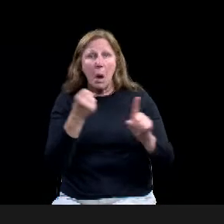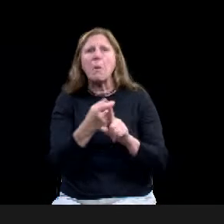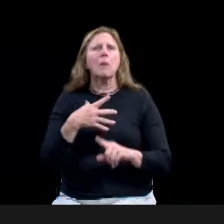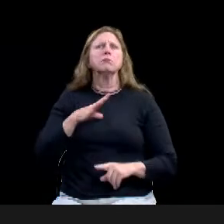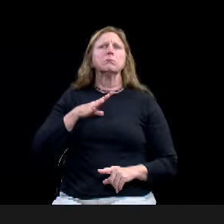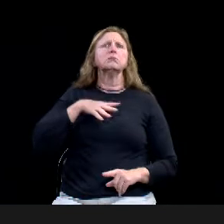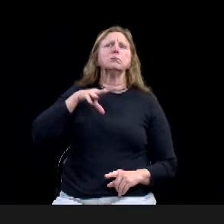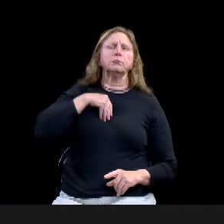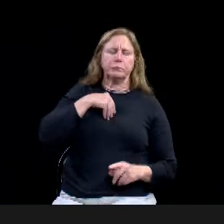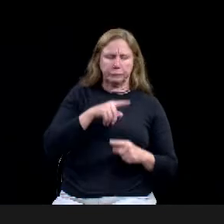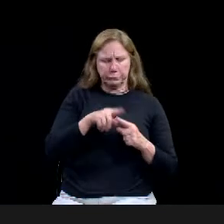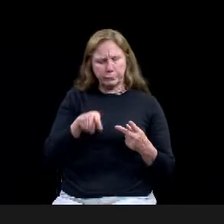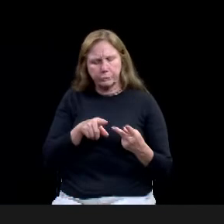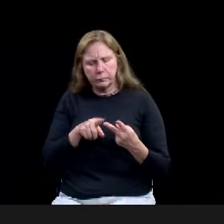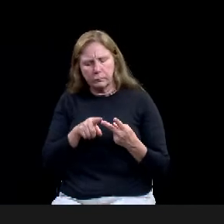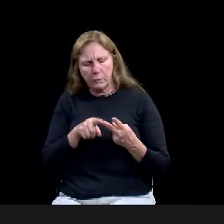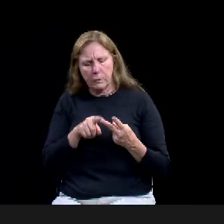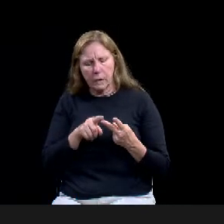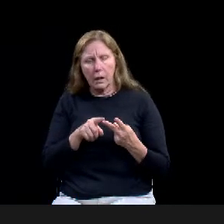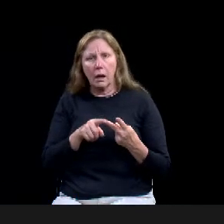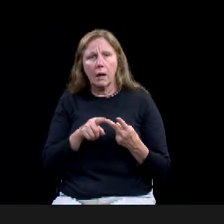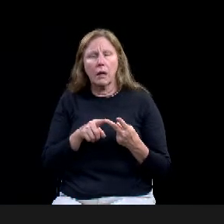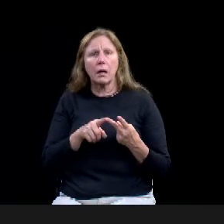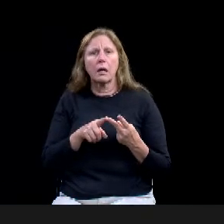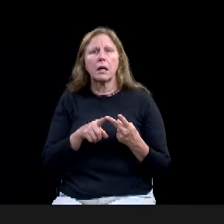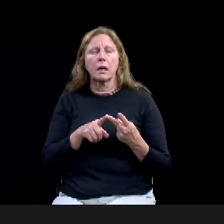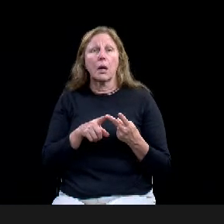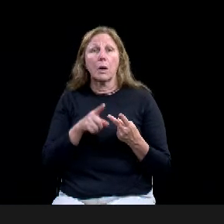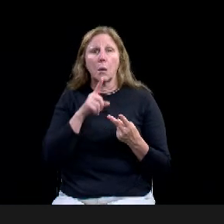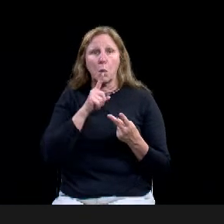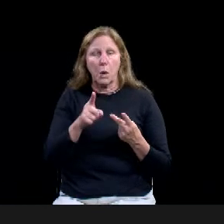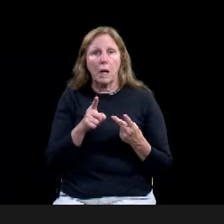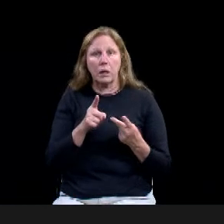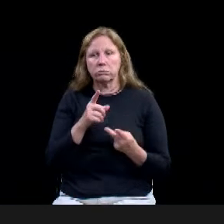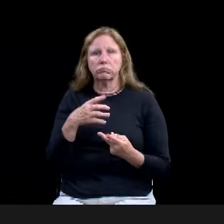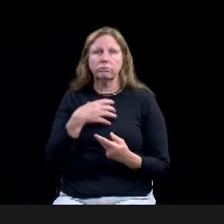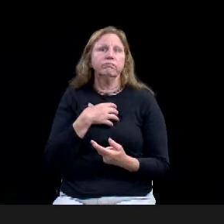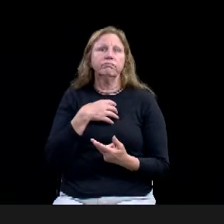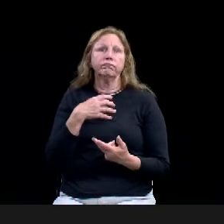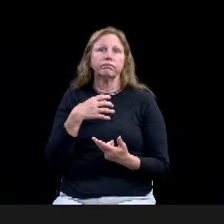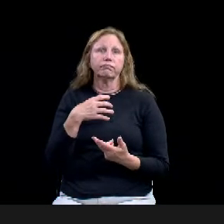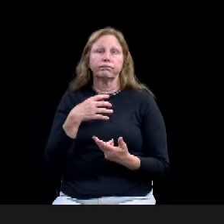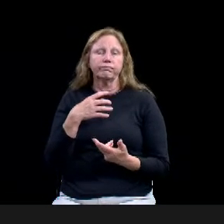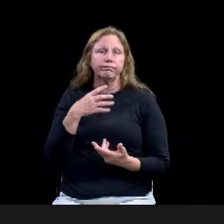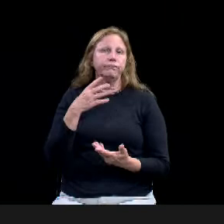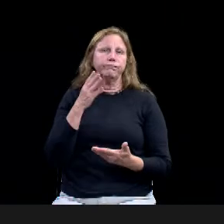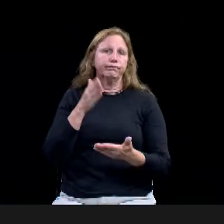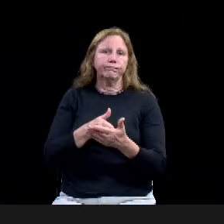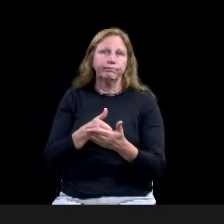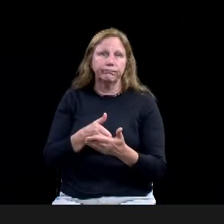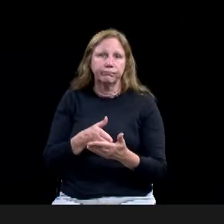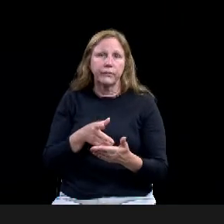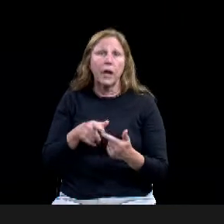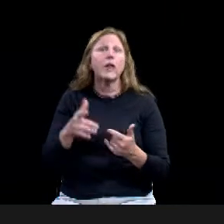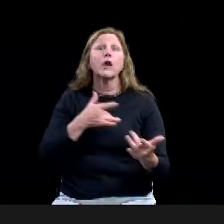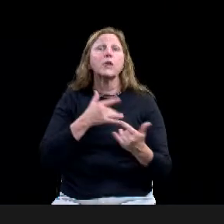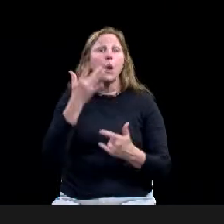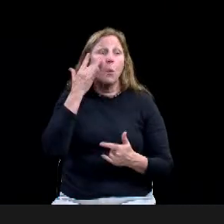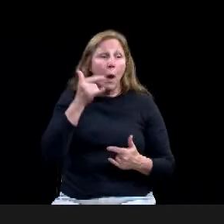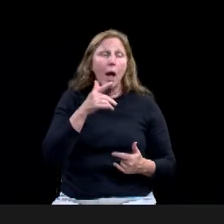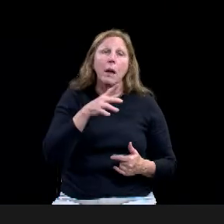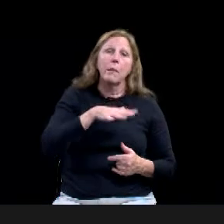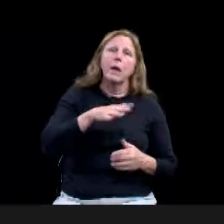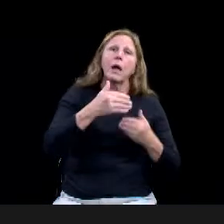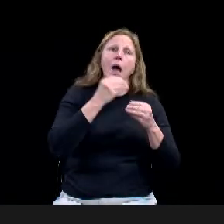the, the main concern was about, uh, compatibility with that residential area. Uh, plan